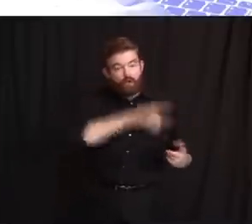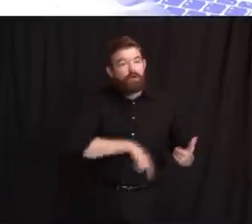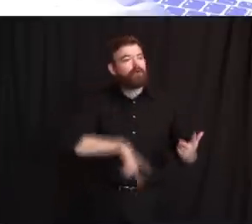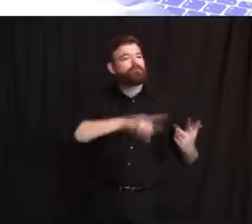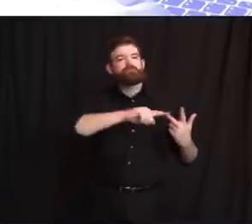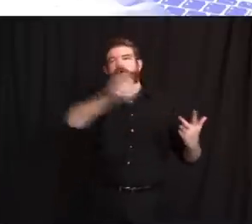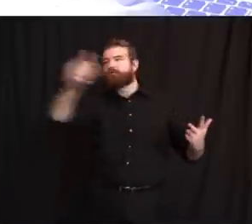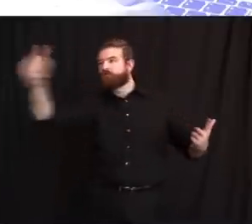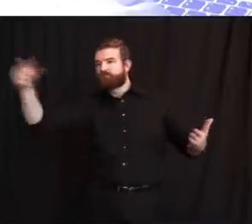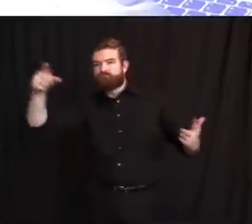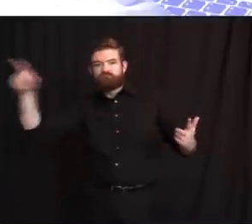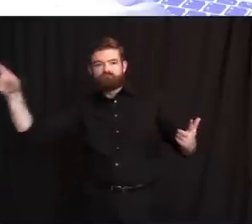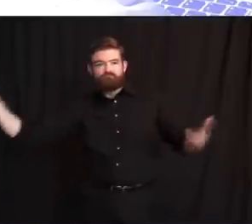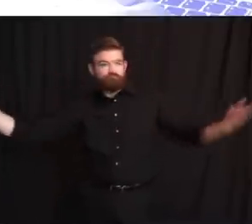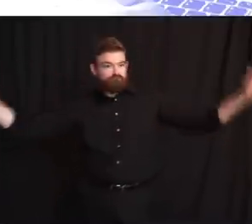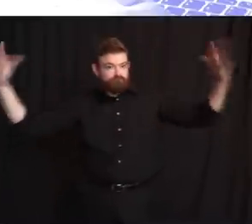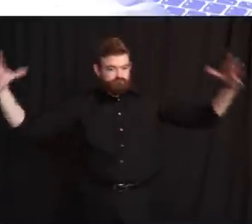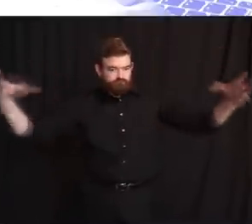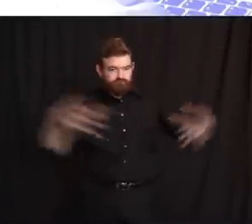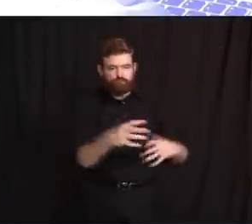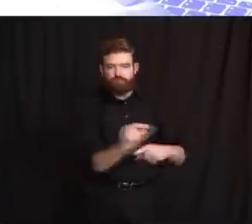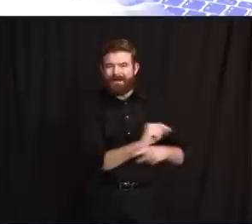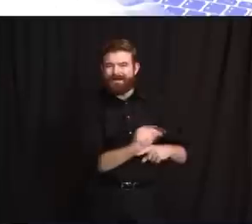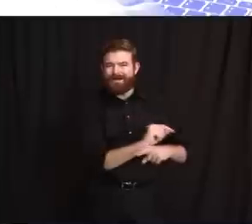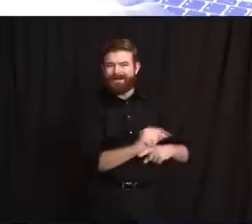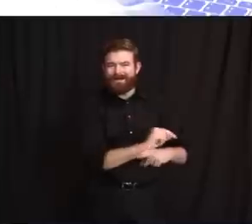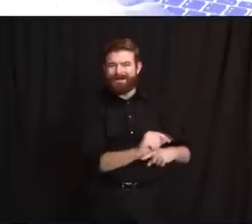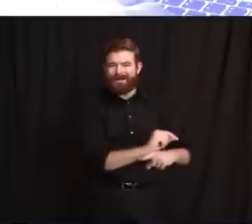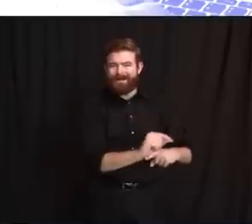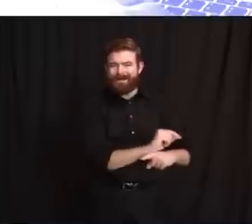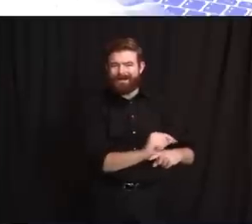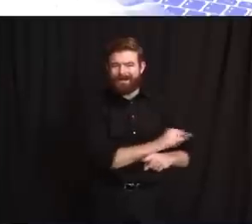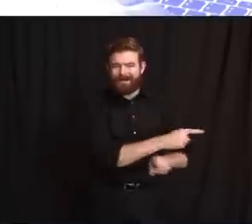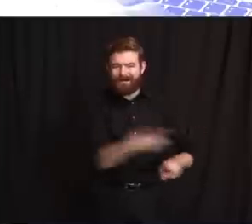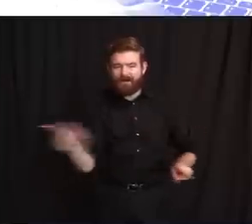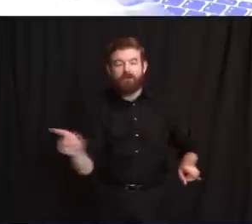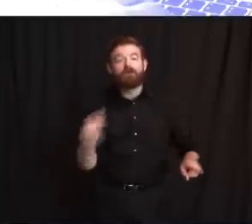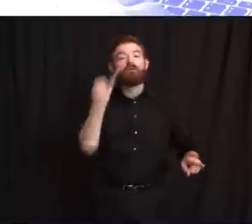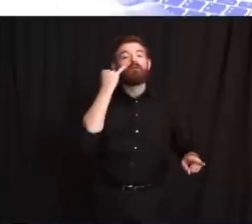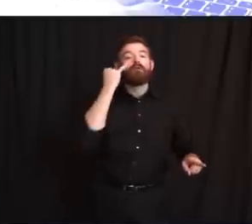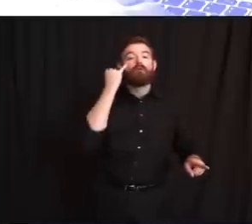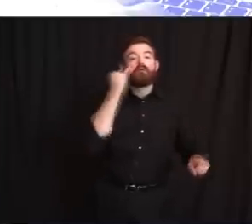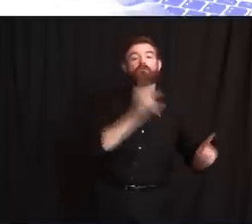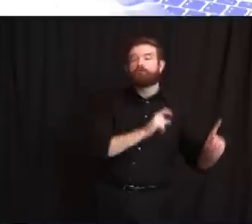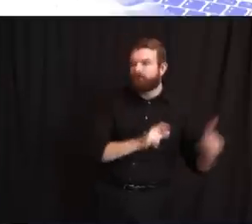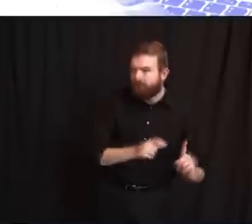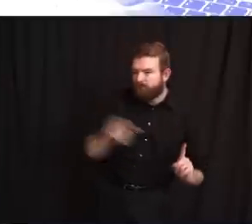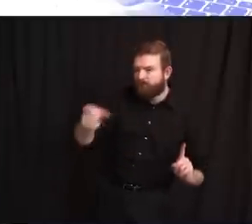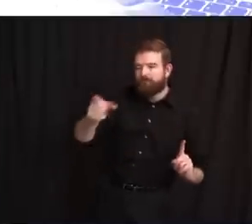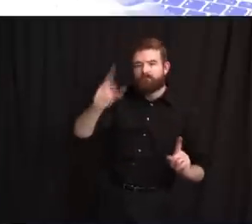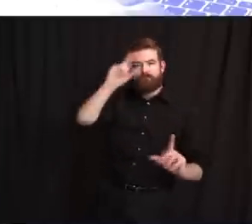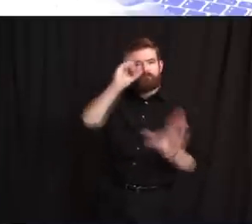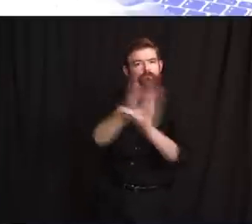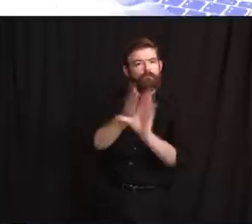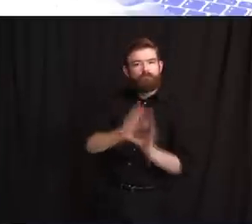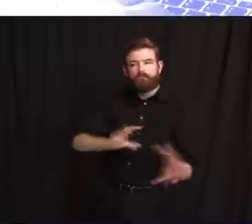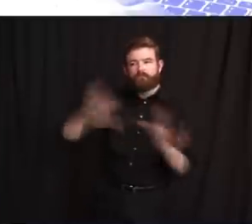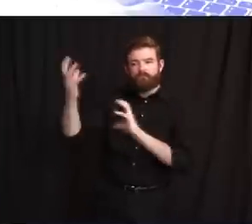the skills they need to respond to an individual in psychiatric crisis in a way that minimizes the potential for injury.